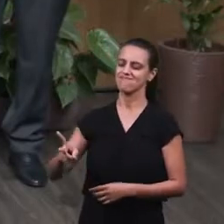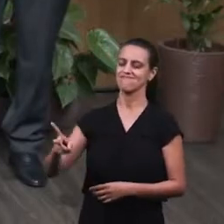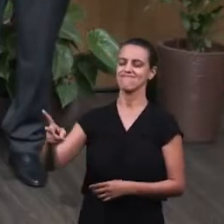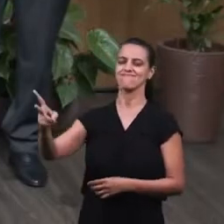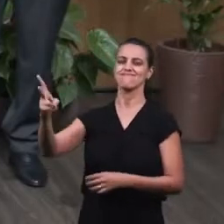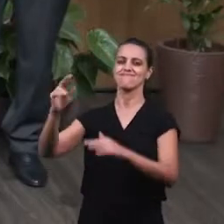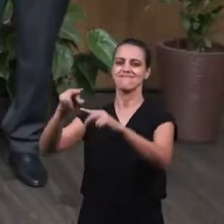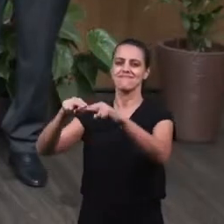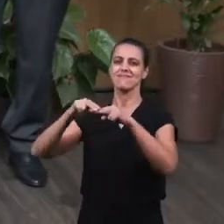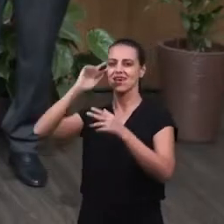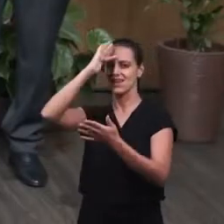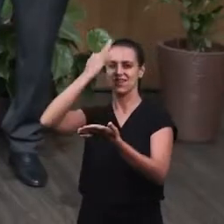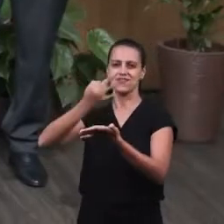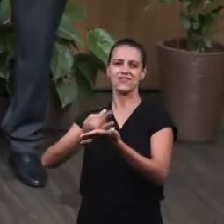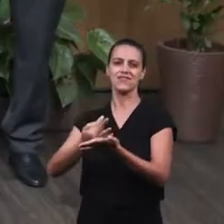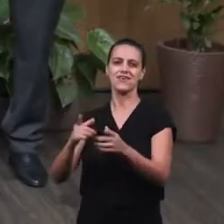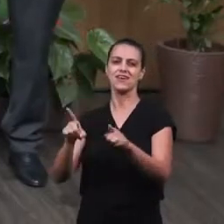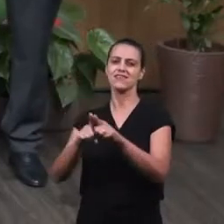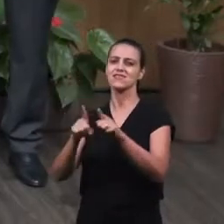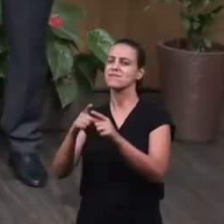a life of intimacy with God.